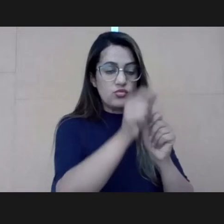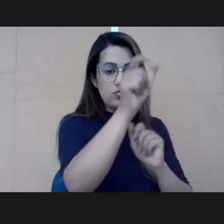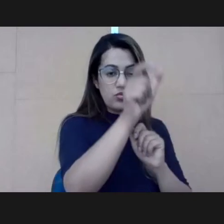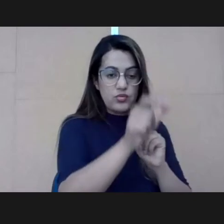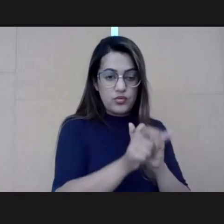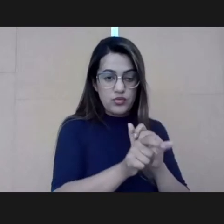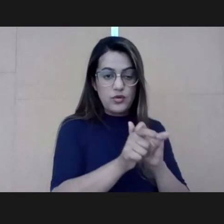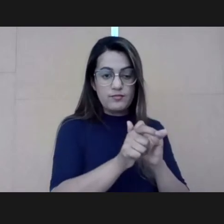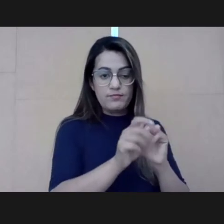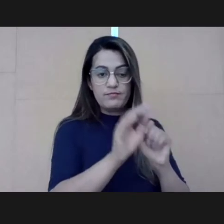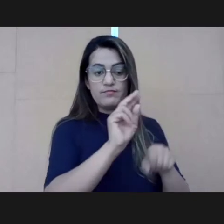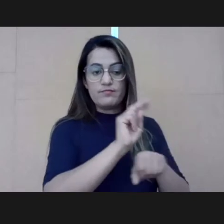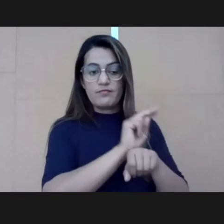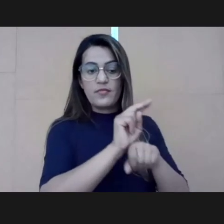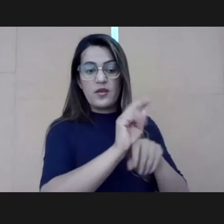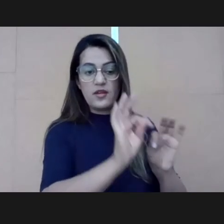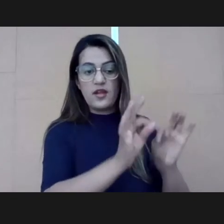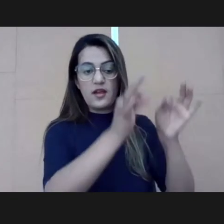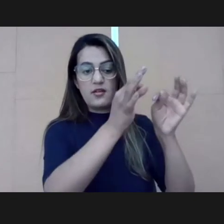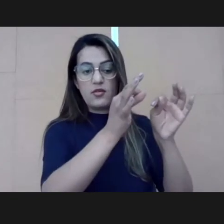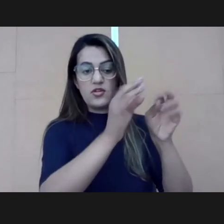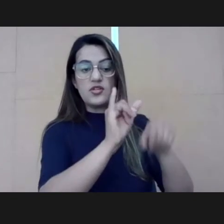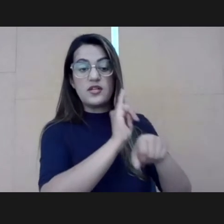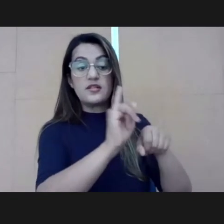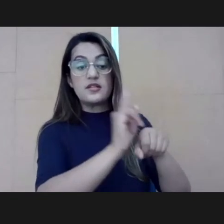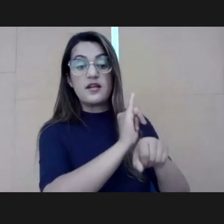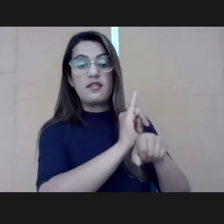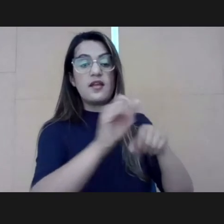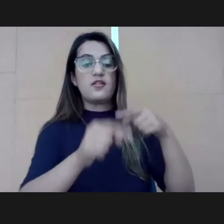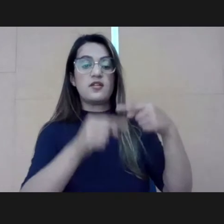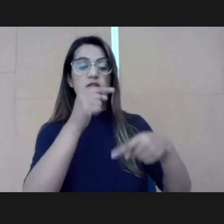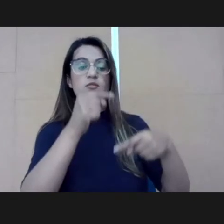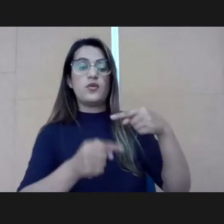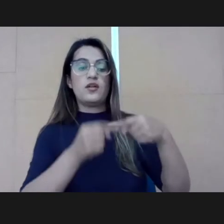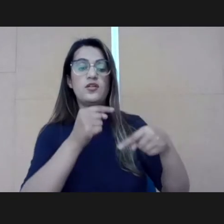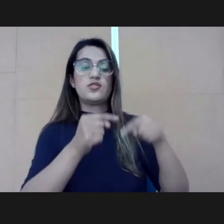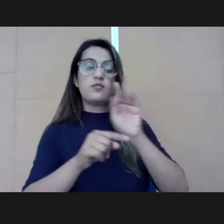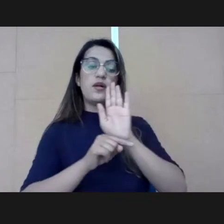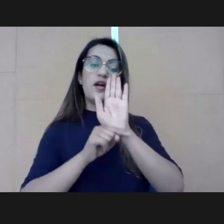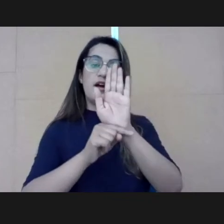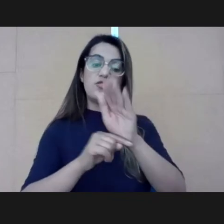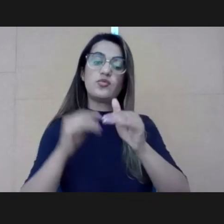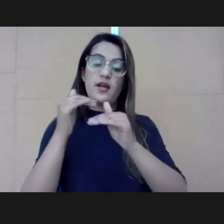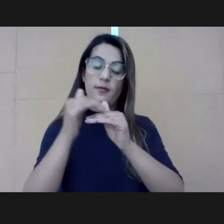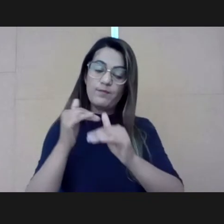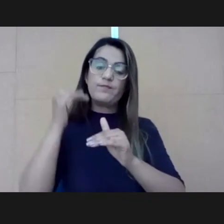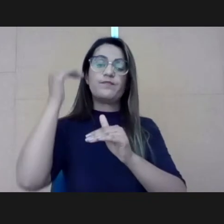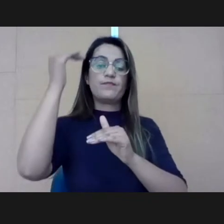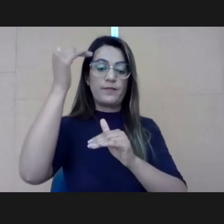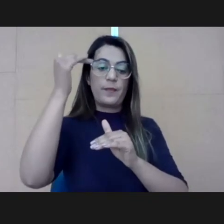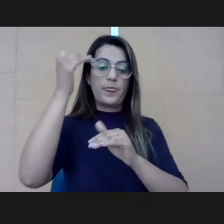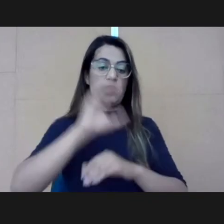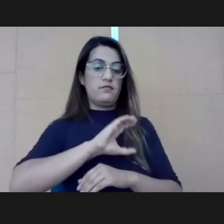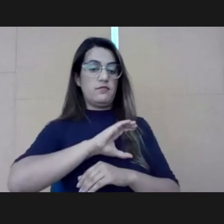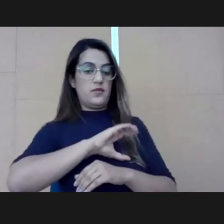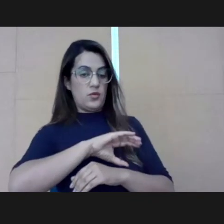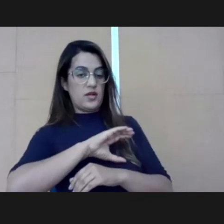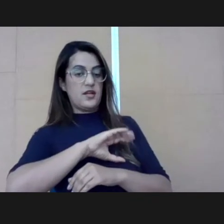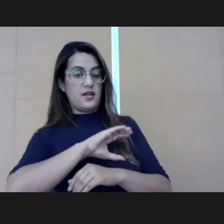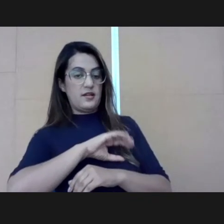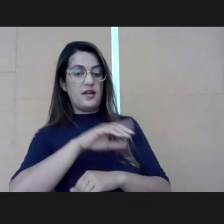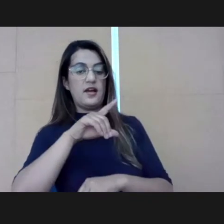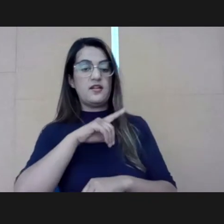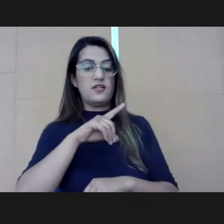advisors together to help, to help move us forward. And certainly in Canada, we have a long way to go. We are behind where citizens